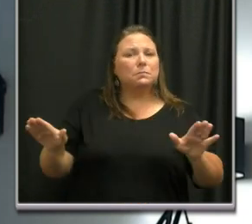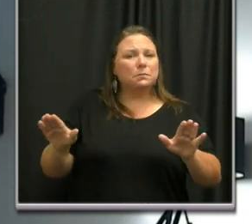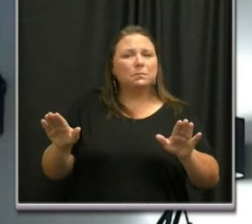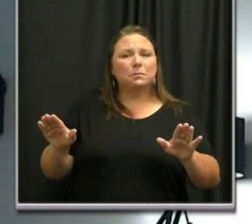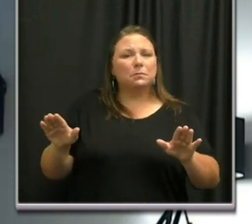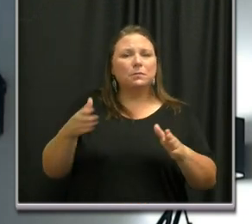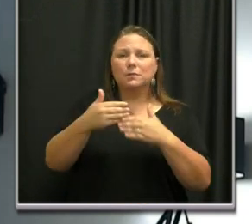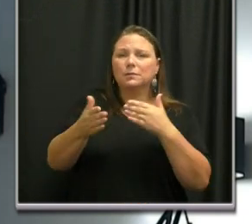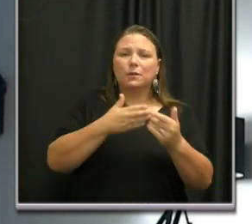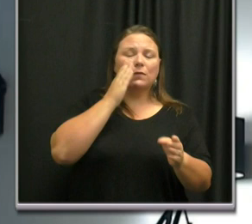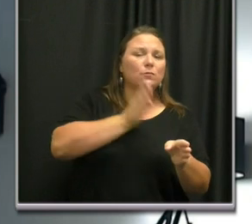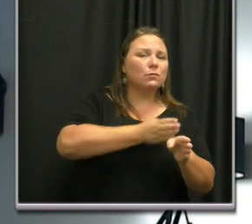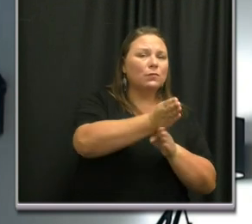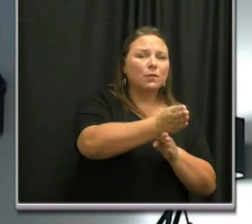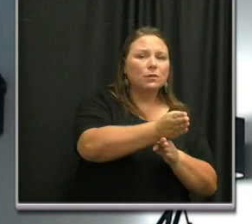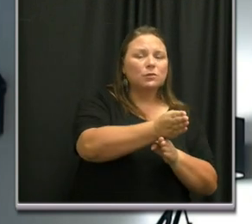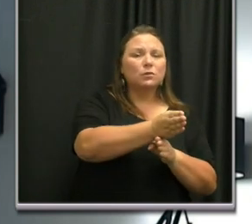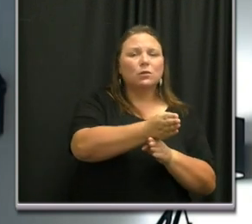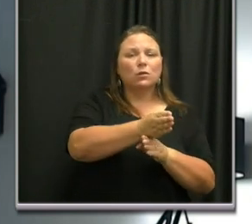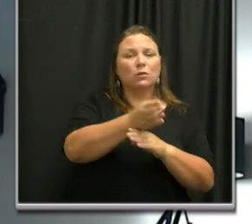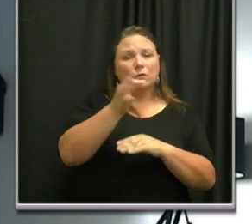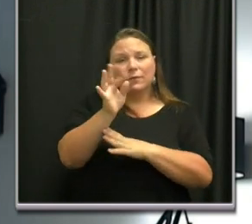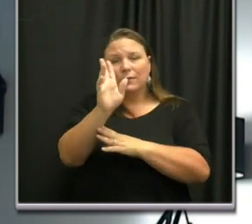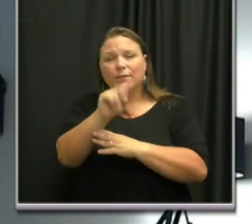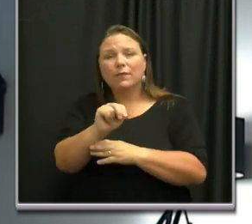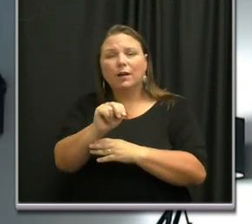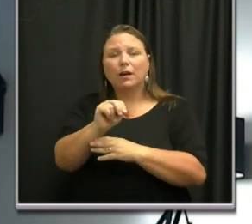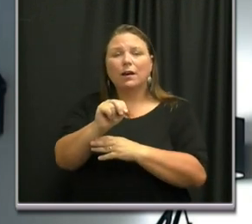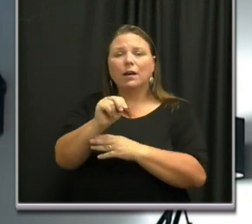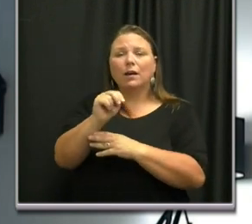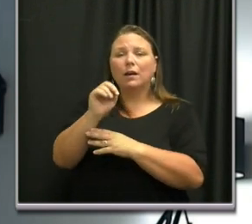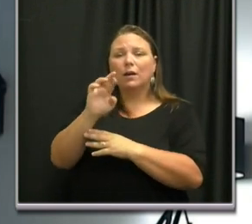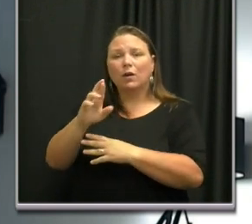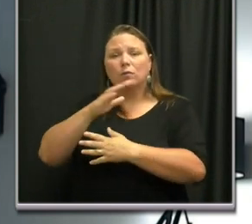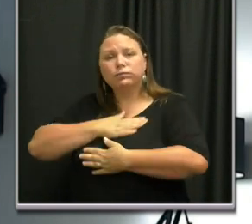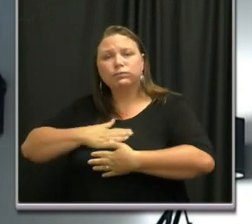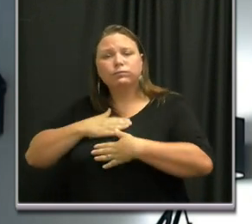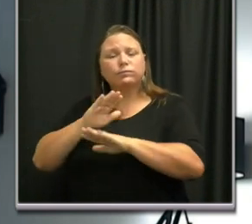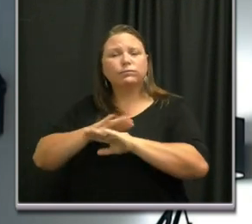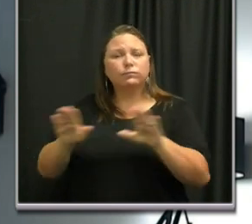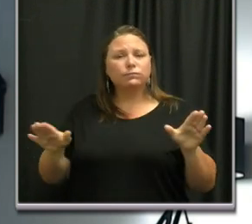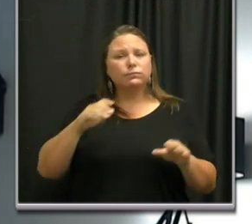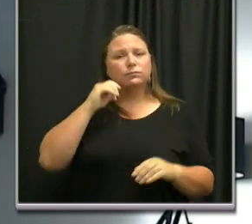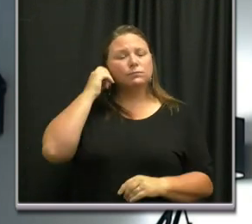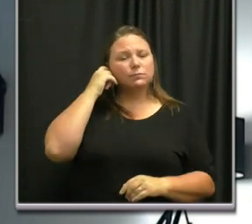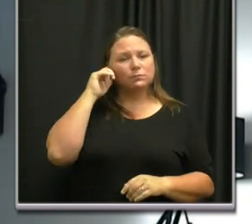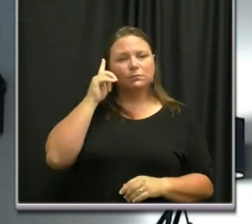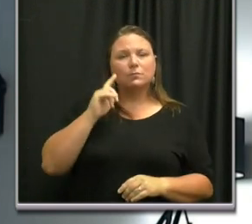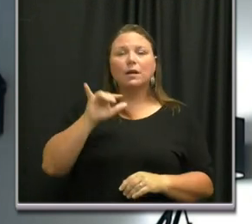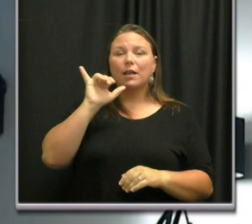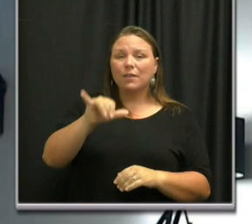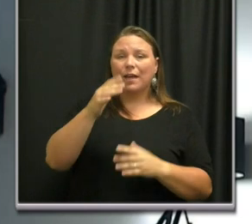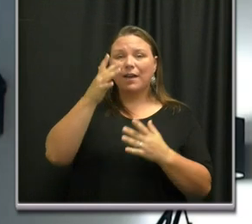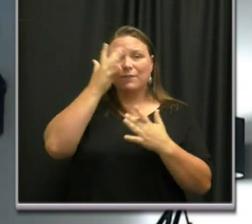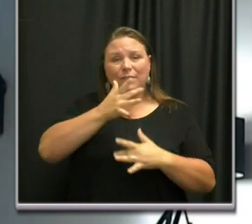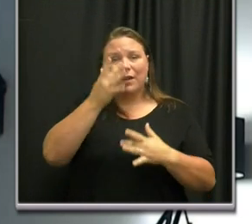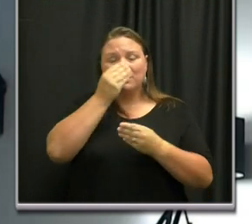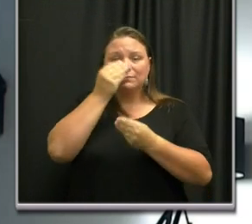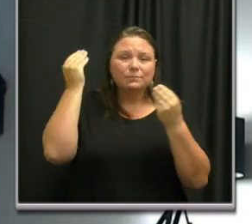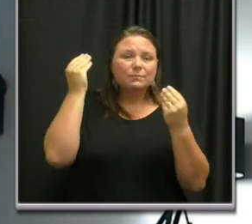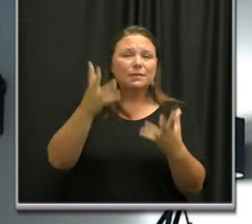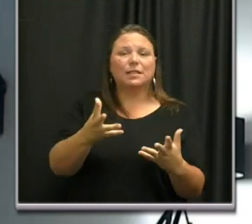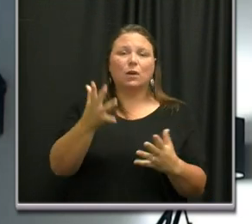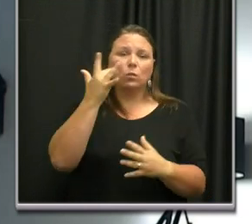professional, recreational, and reverential. The virus does not care.